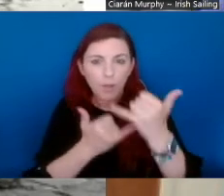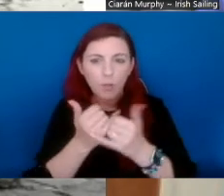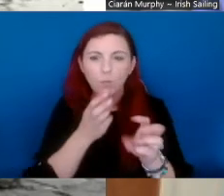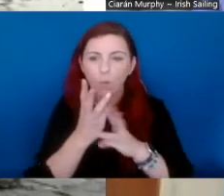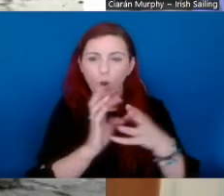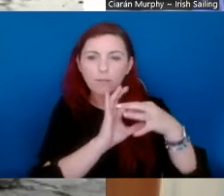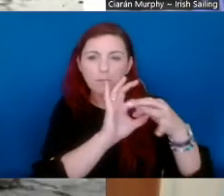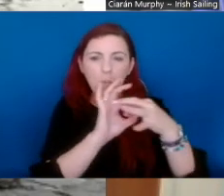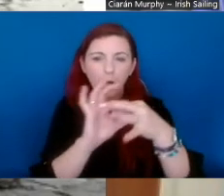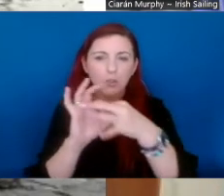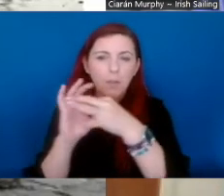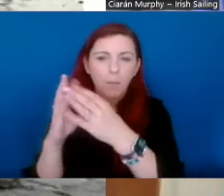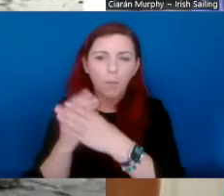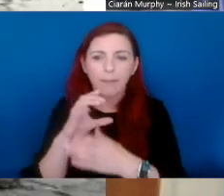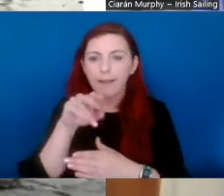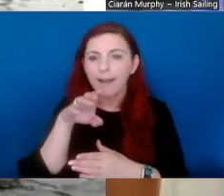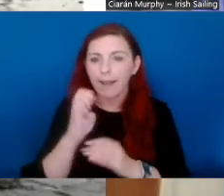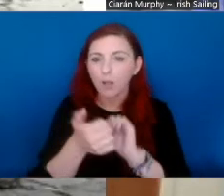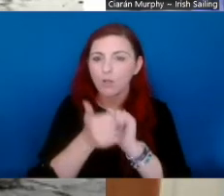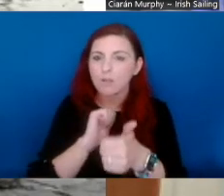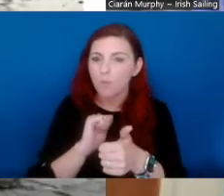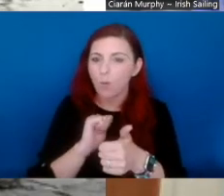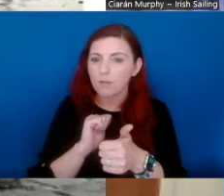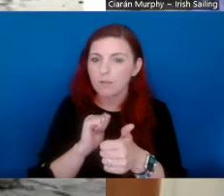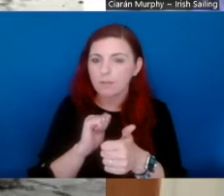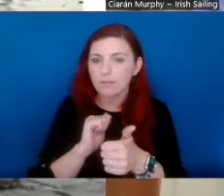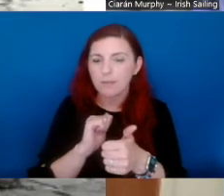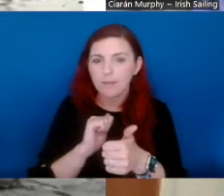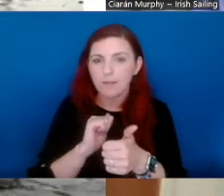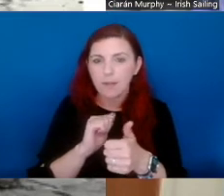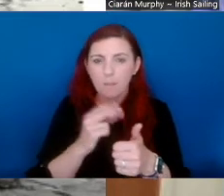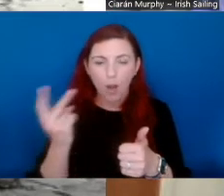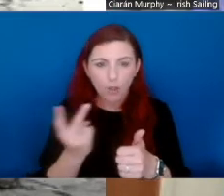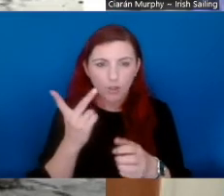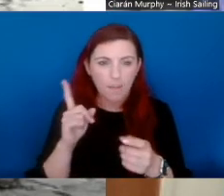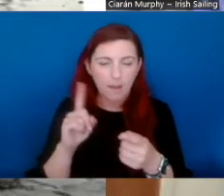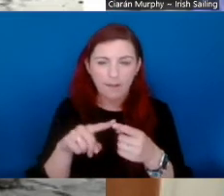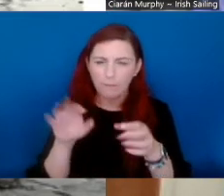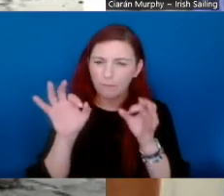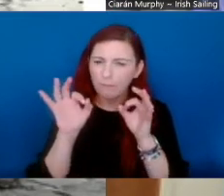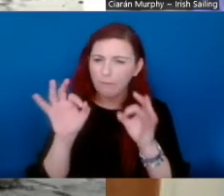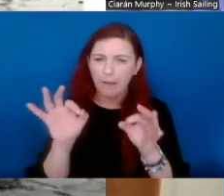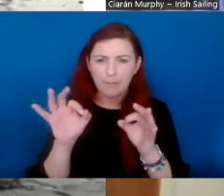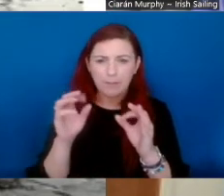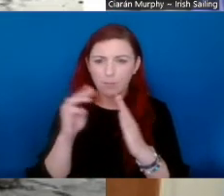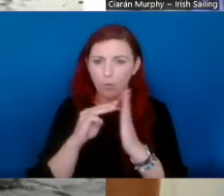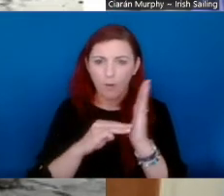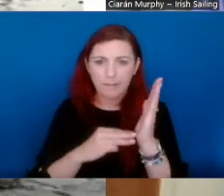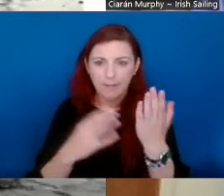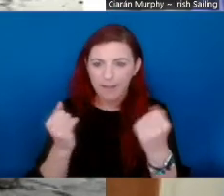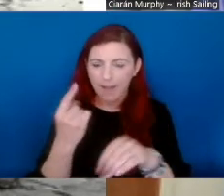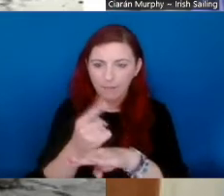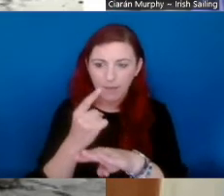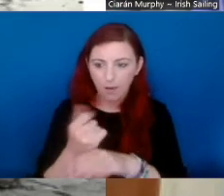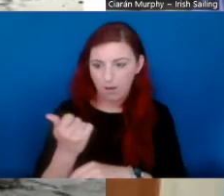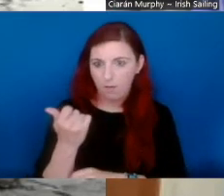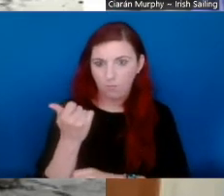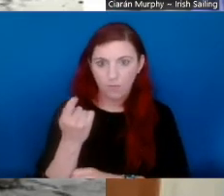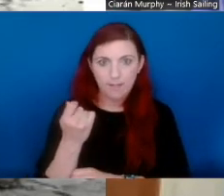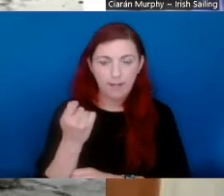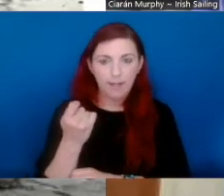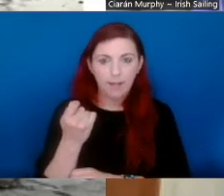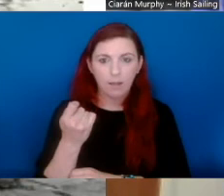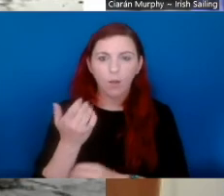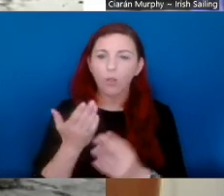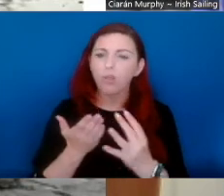worked in partnership with Clare Sports Partnership, and it's been fabulous different programs. And, uh, recently,